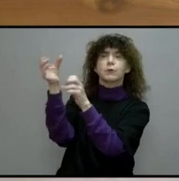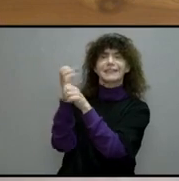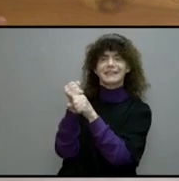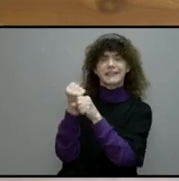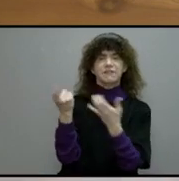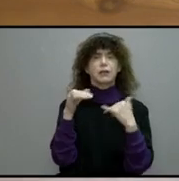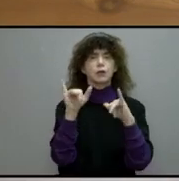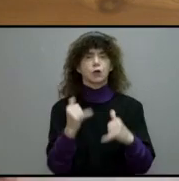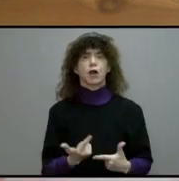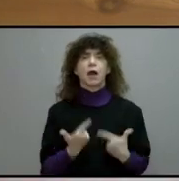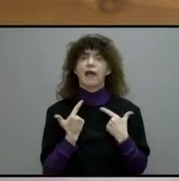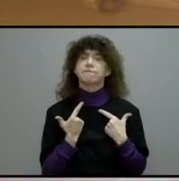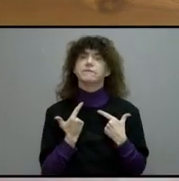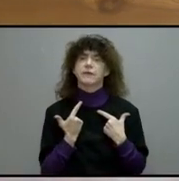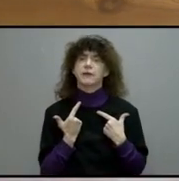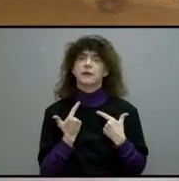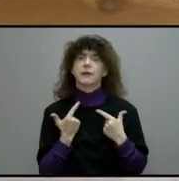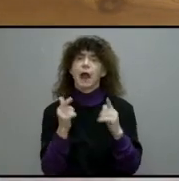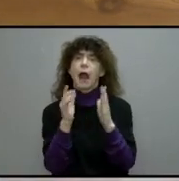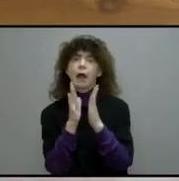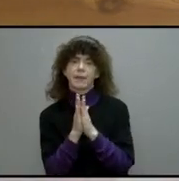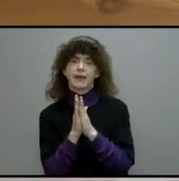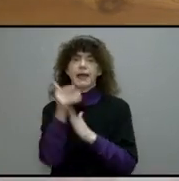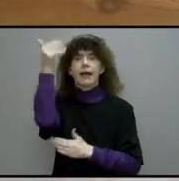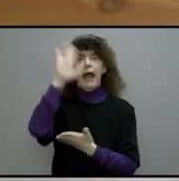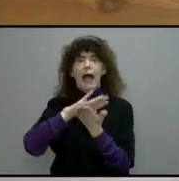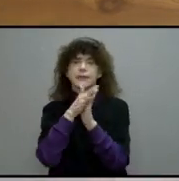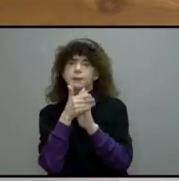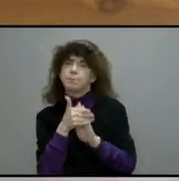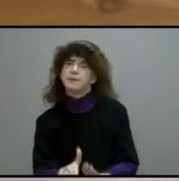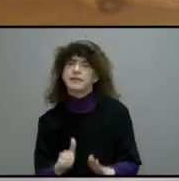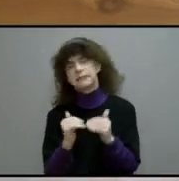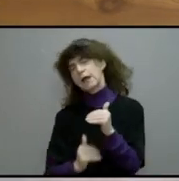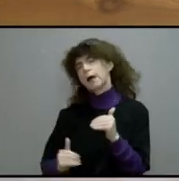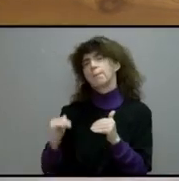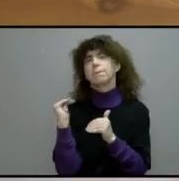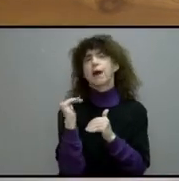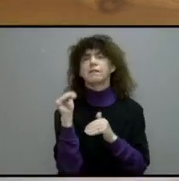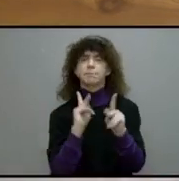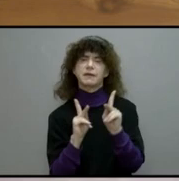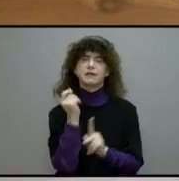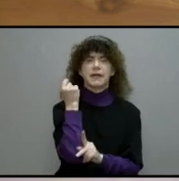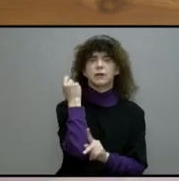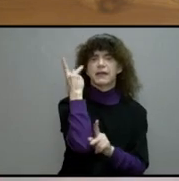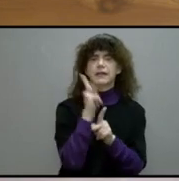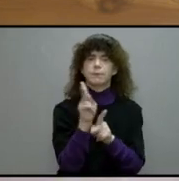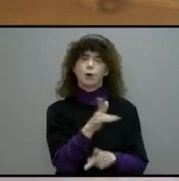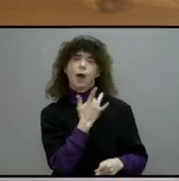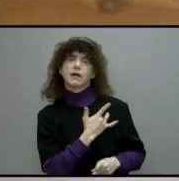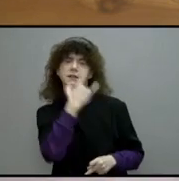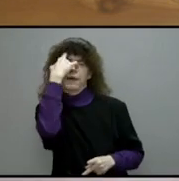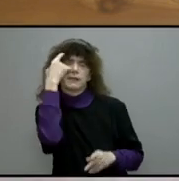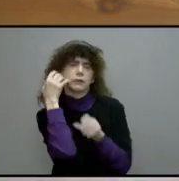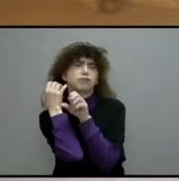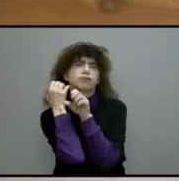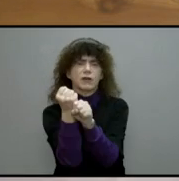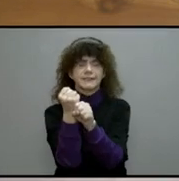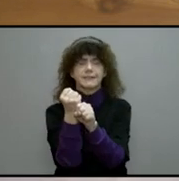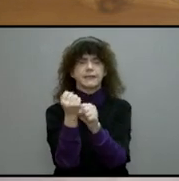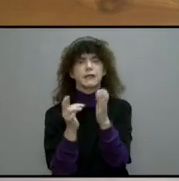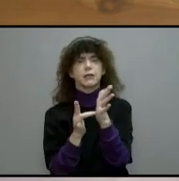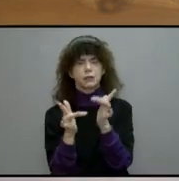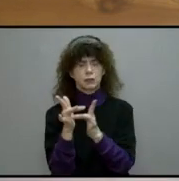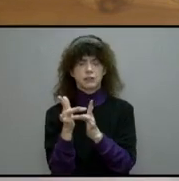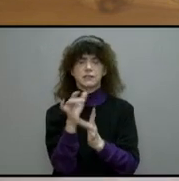Amen. The peace of God which passes all human understanding keep our hearts and minds in